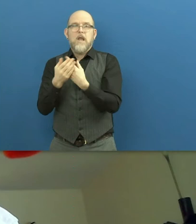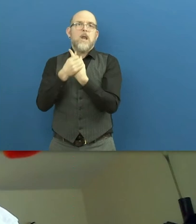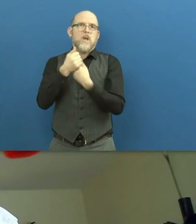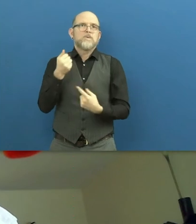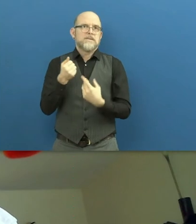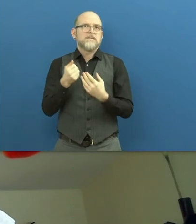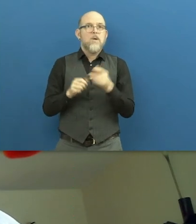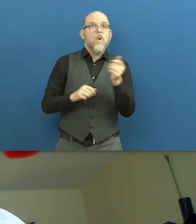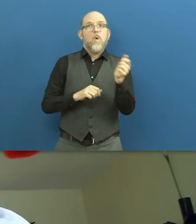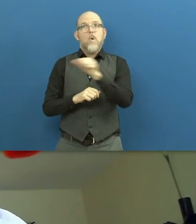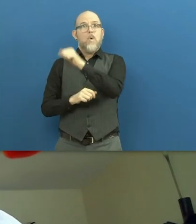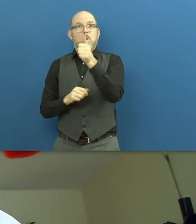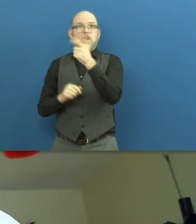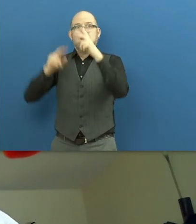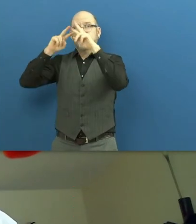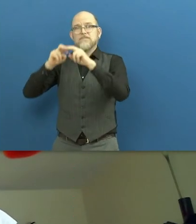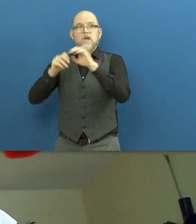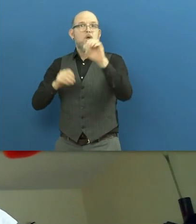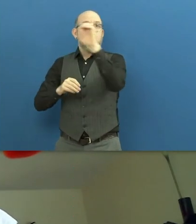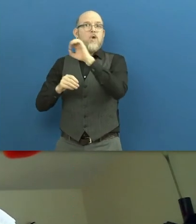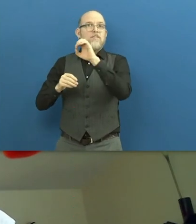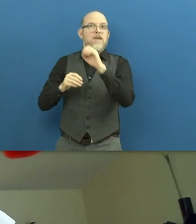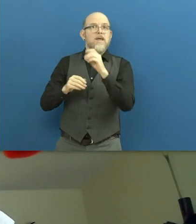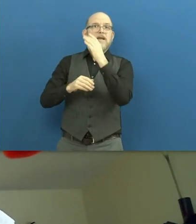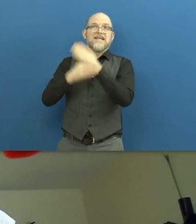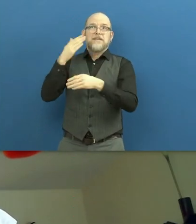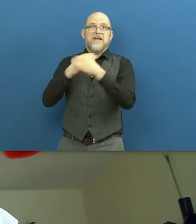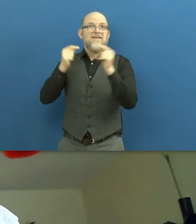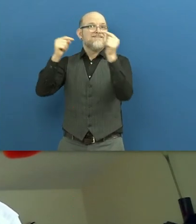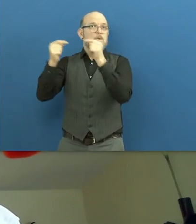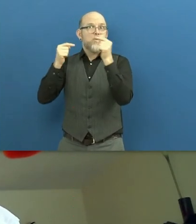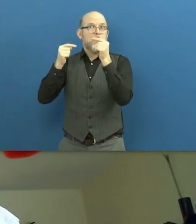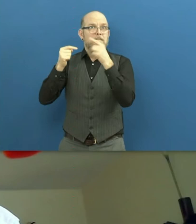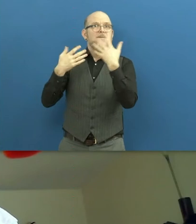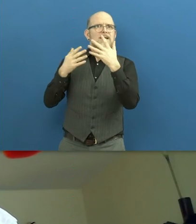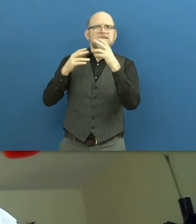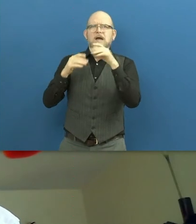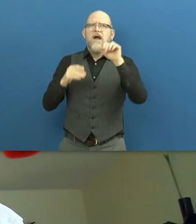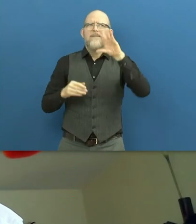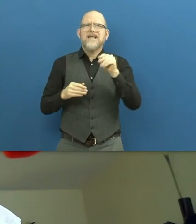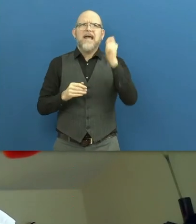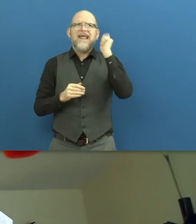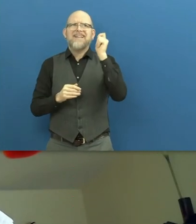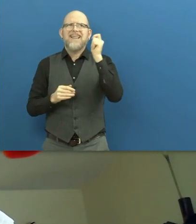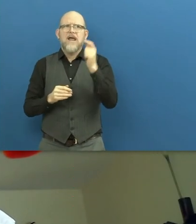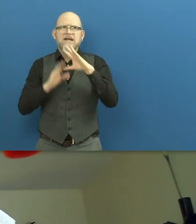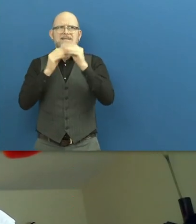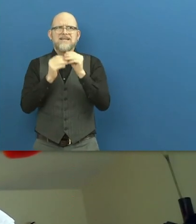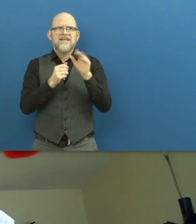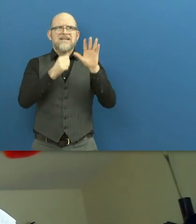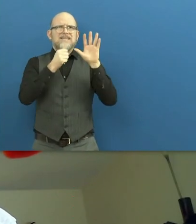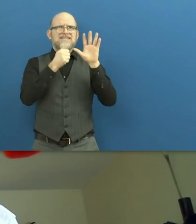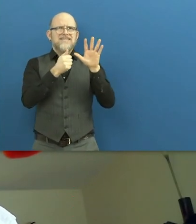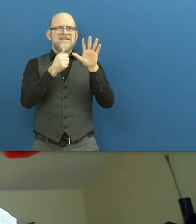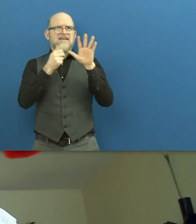Similarly, another study by European Disability Forum shows that in Kenya, 68% of persons with disabilities